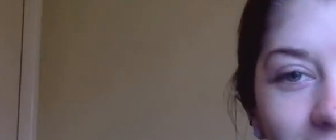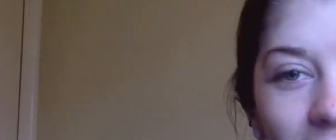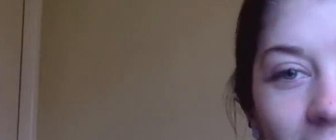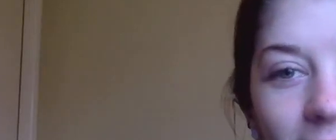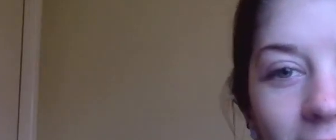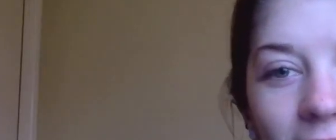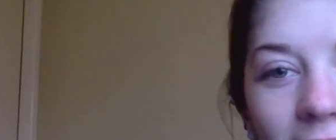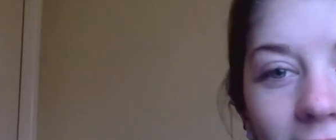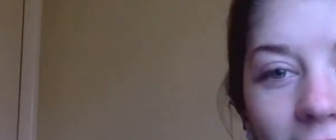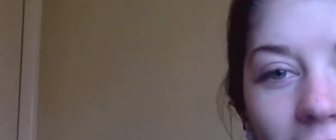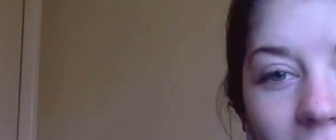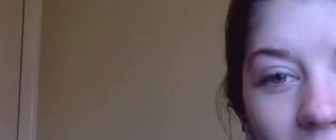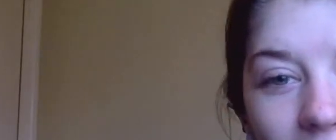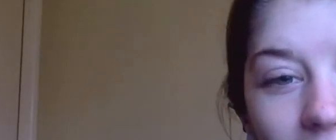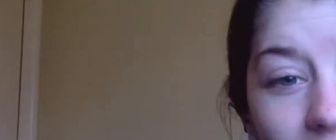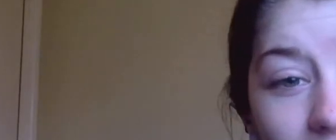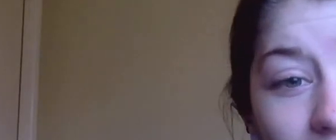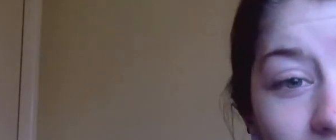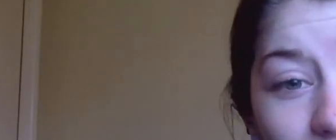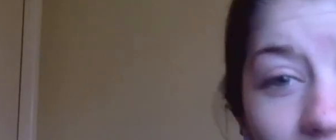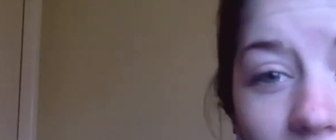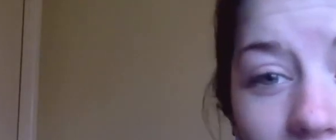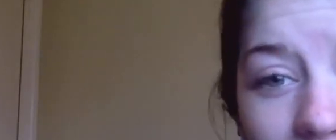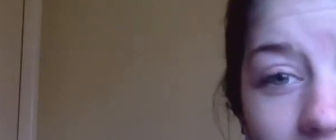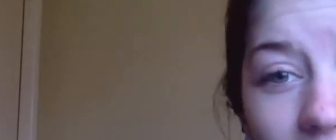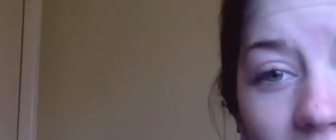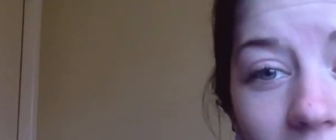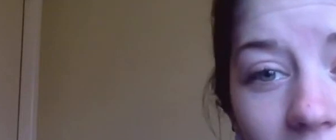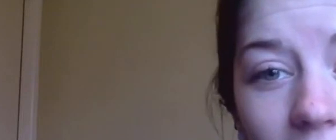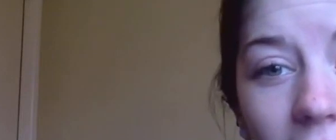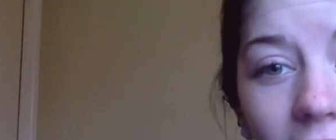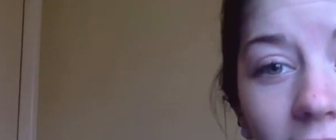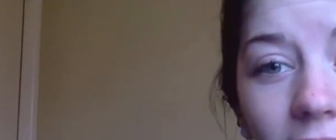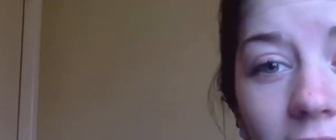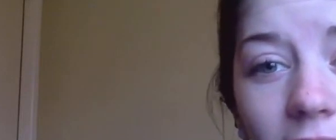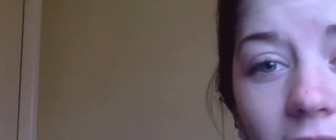And Dr. Swiener is